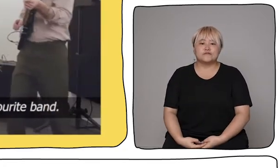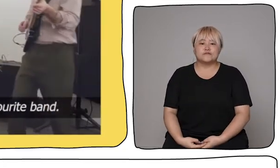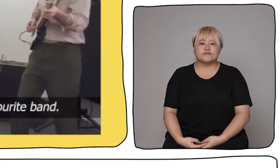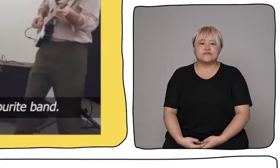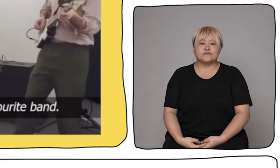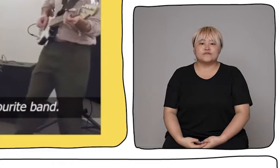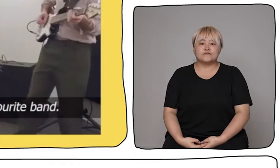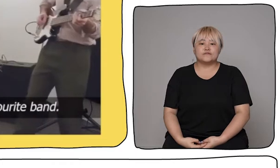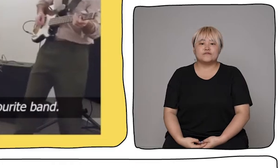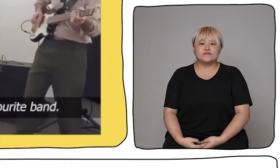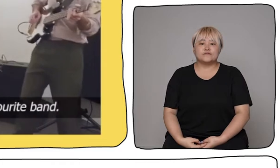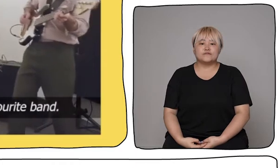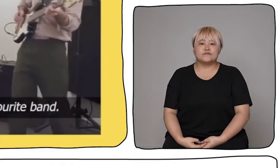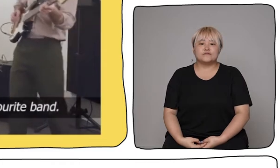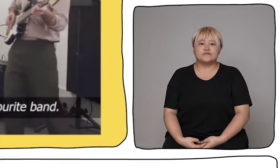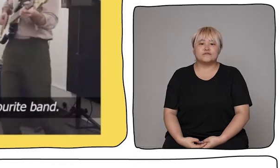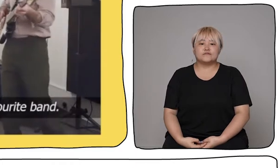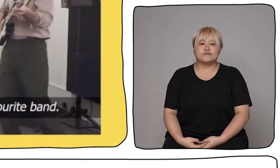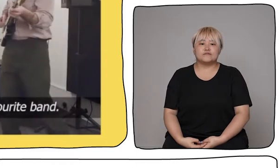DADA Fest.